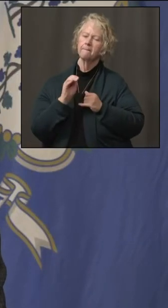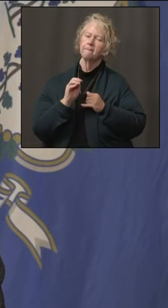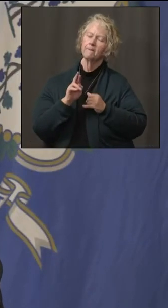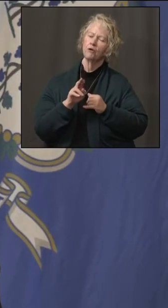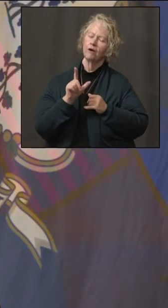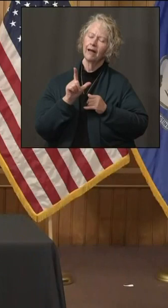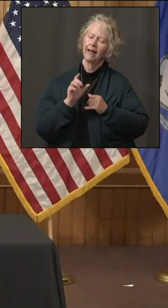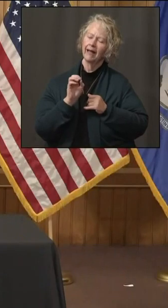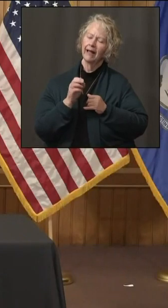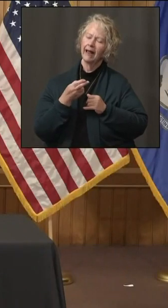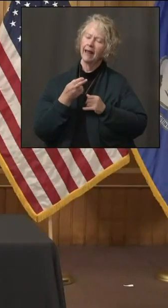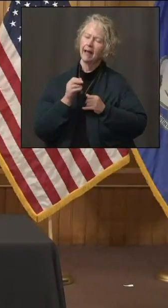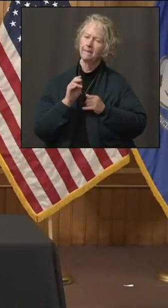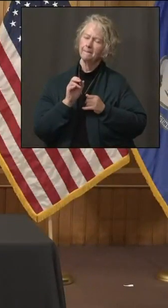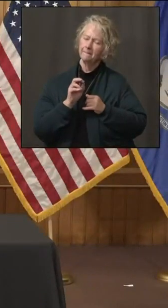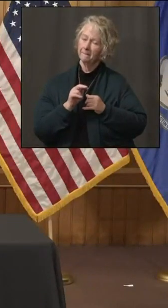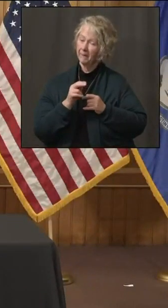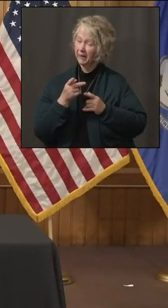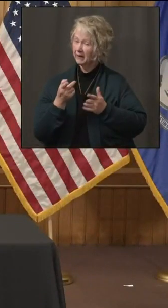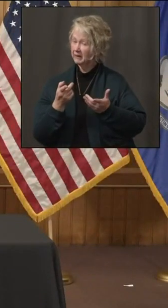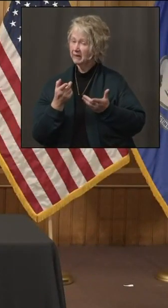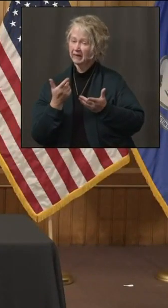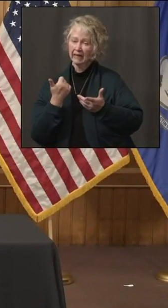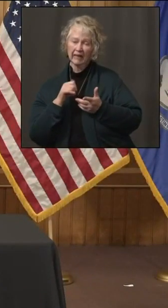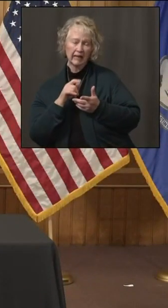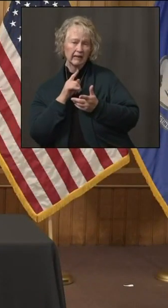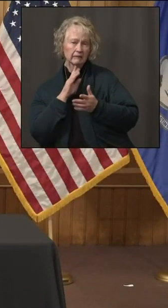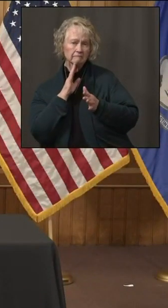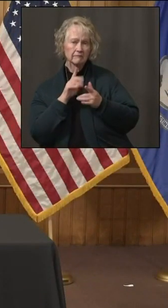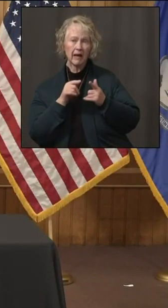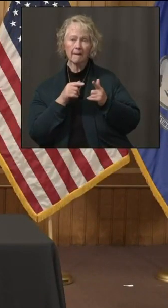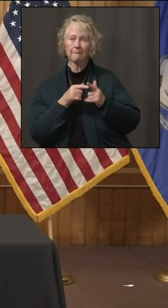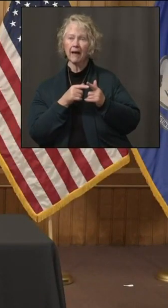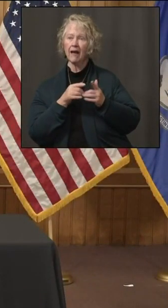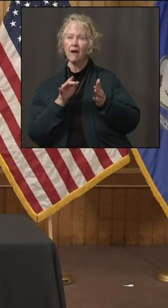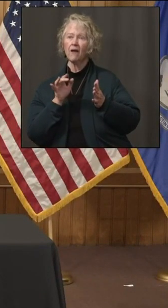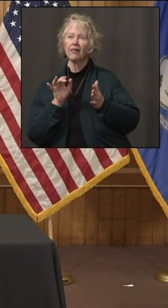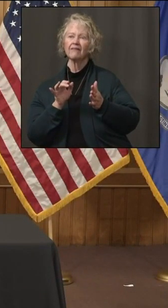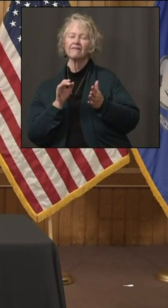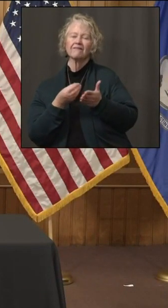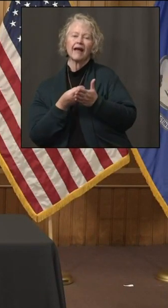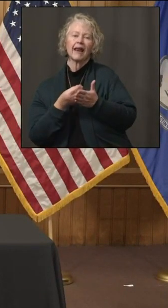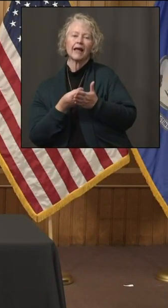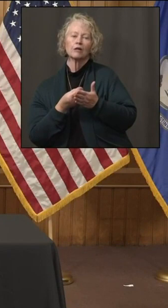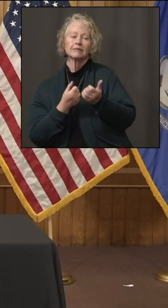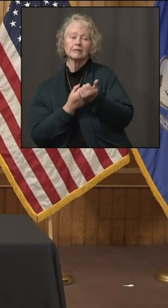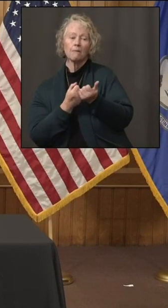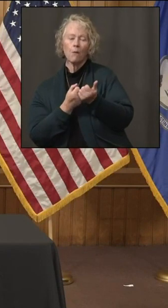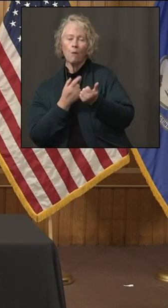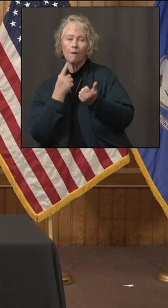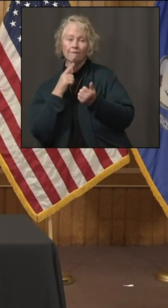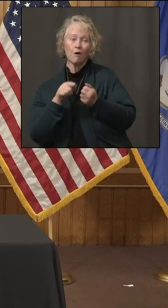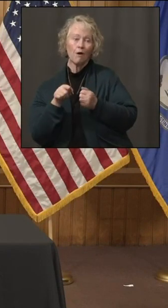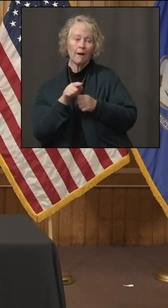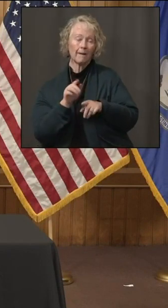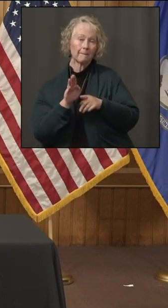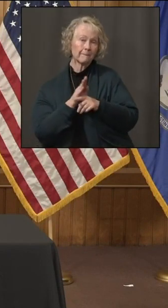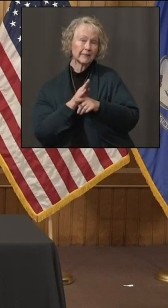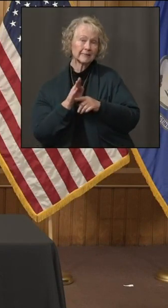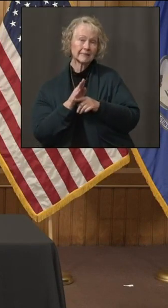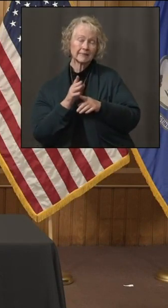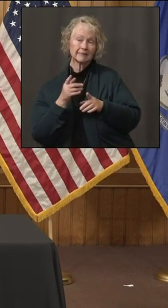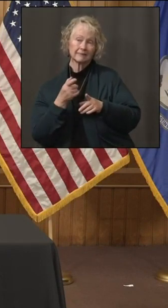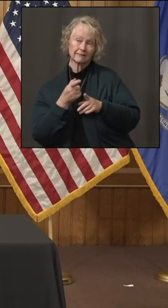Lehman. Are there any details on any financial support for the impacted businesses as we enter Phase 2.1?